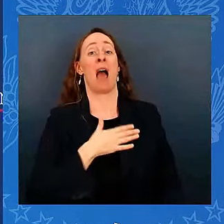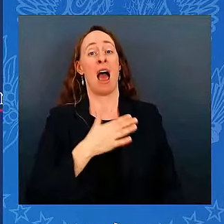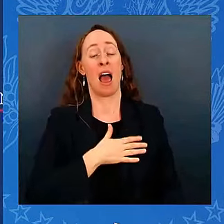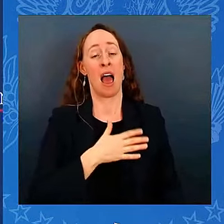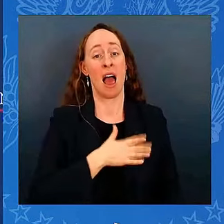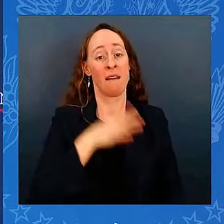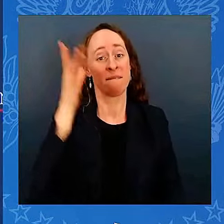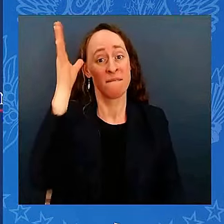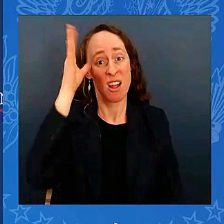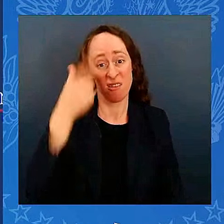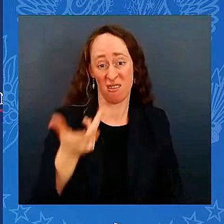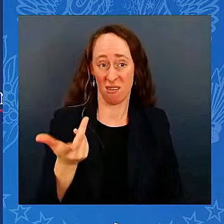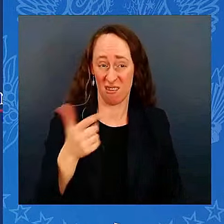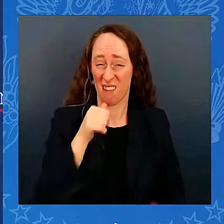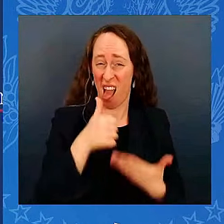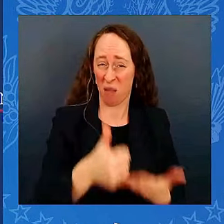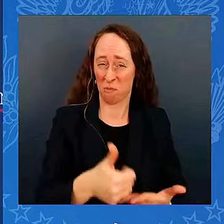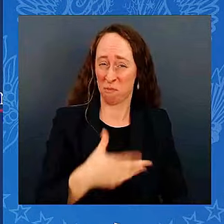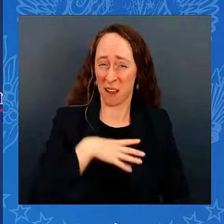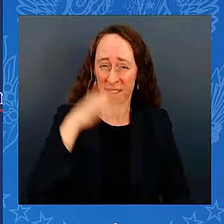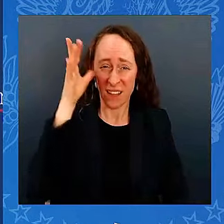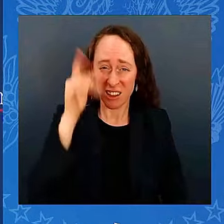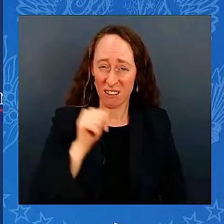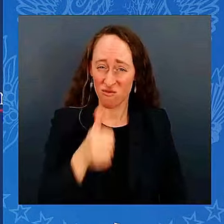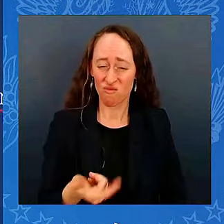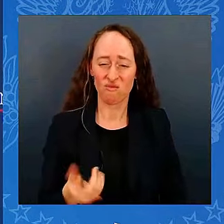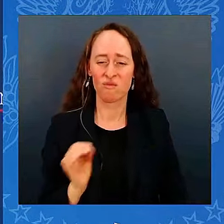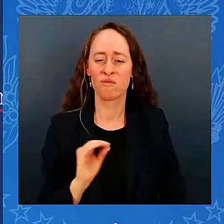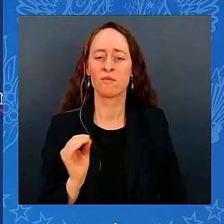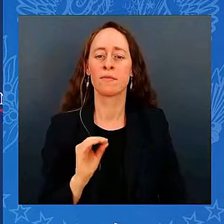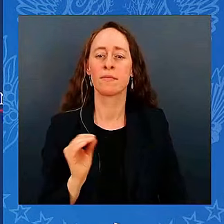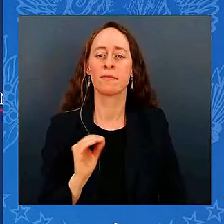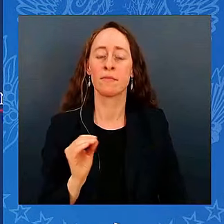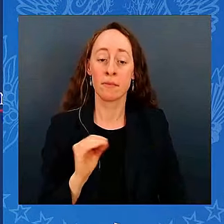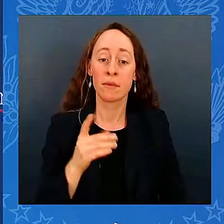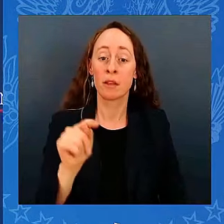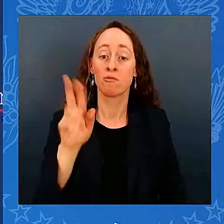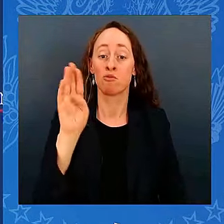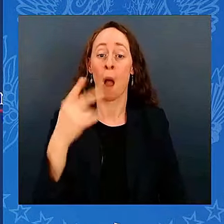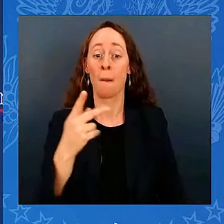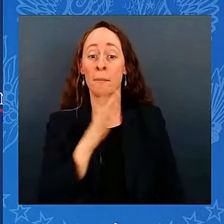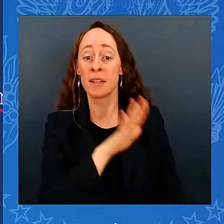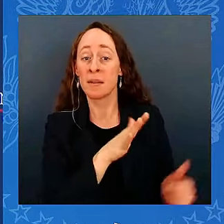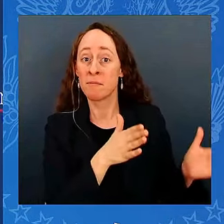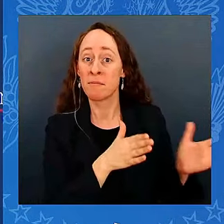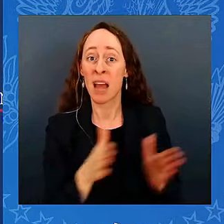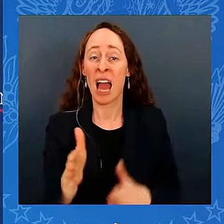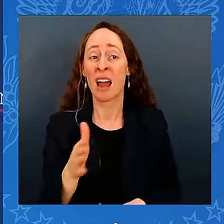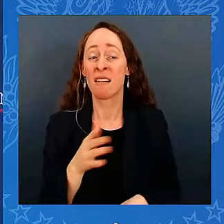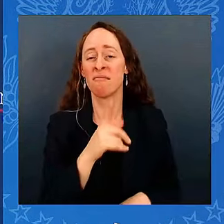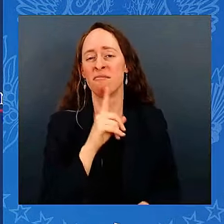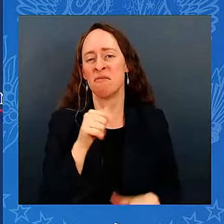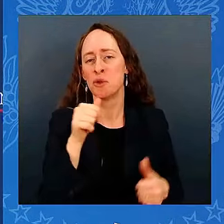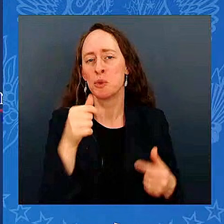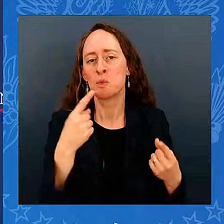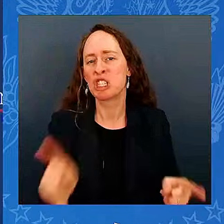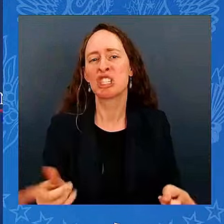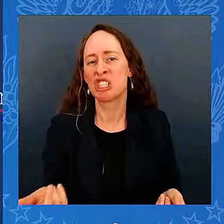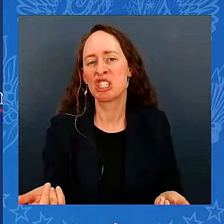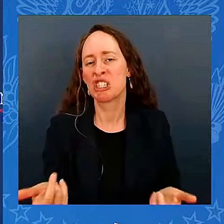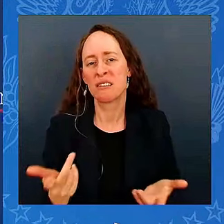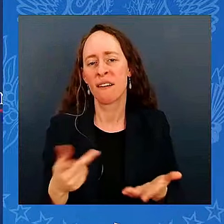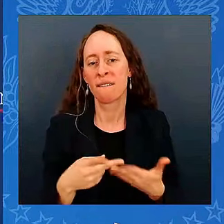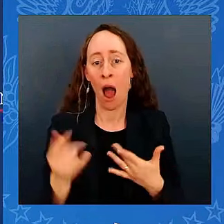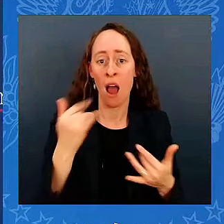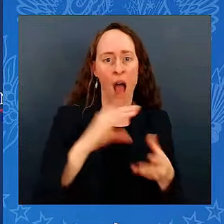It's clear, especially under my predecessor, that trickle-down economics failed. And he's promising again, trickle-down